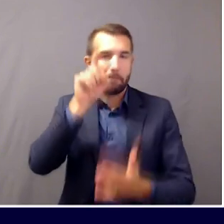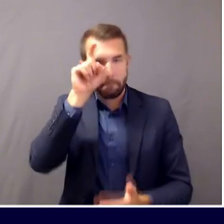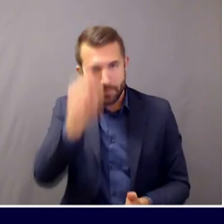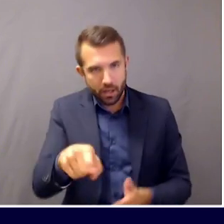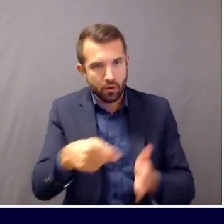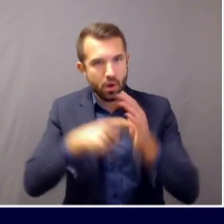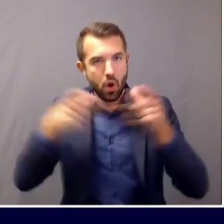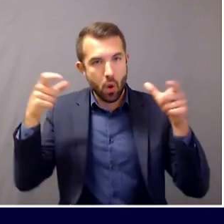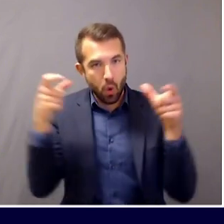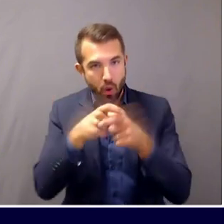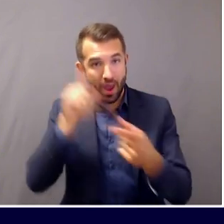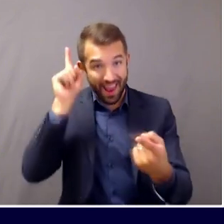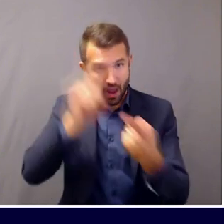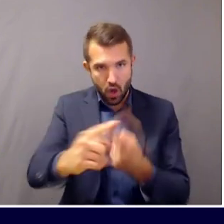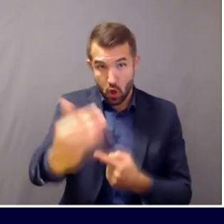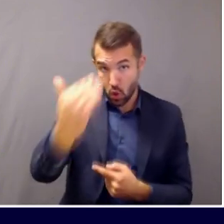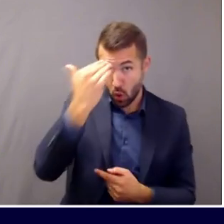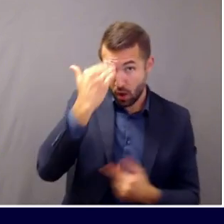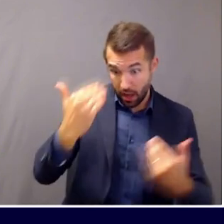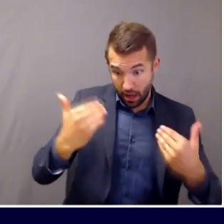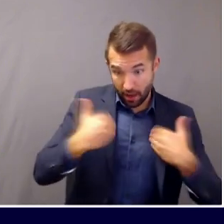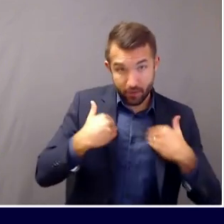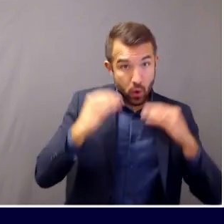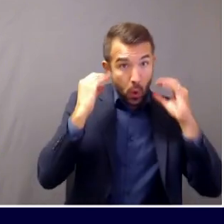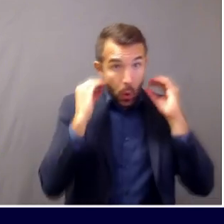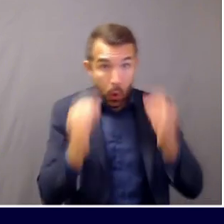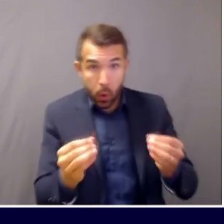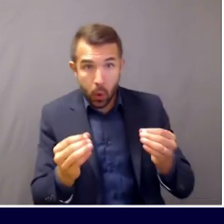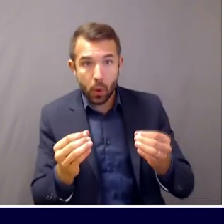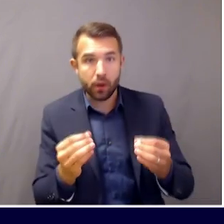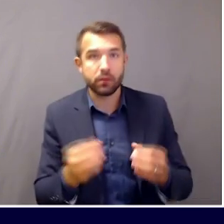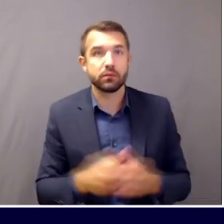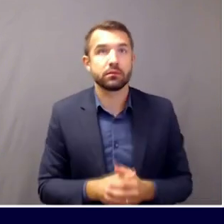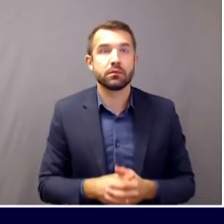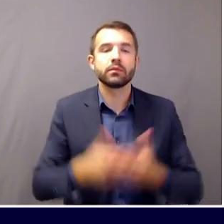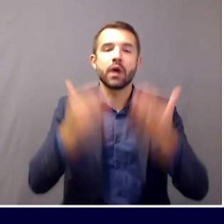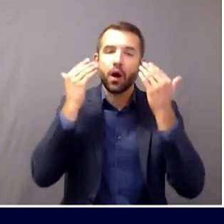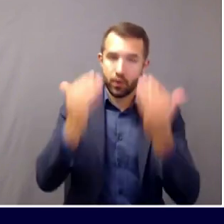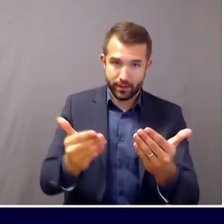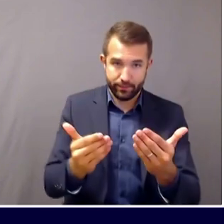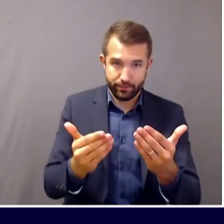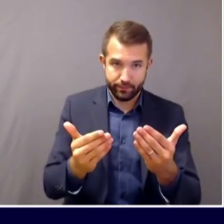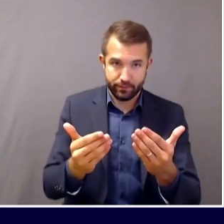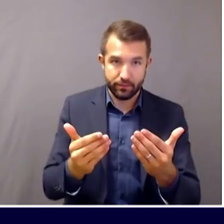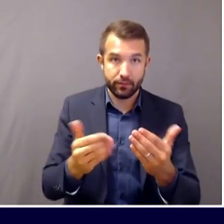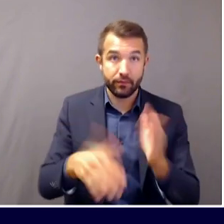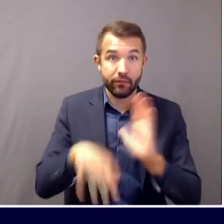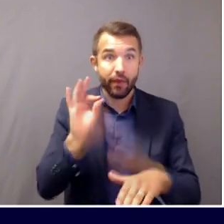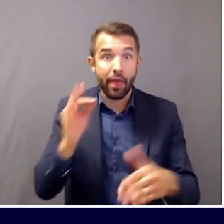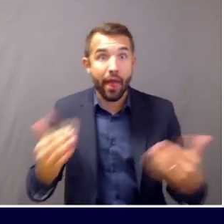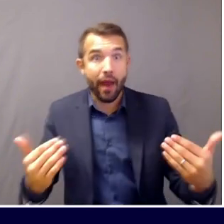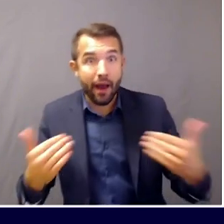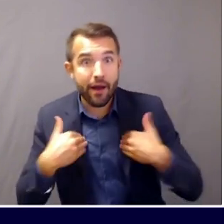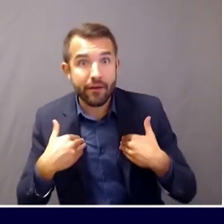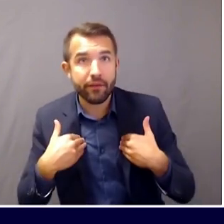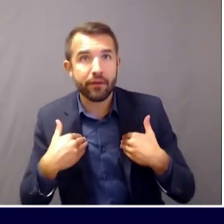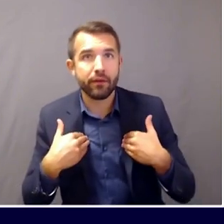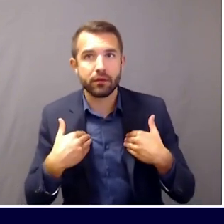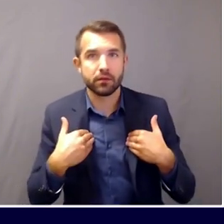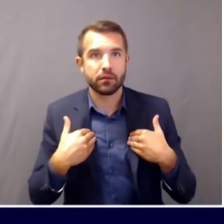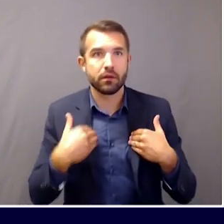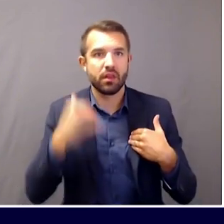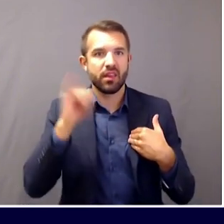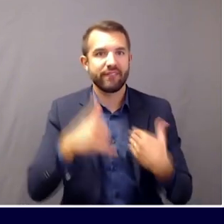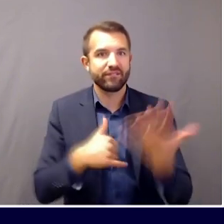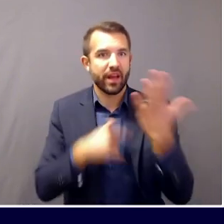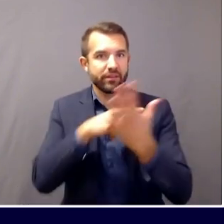comes back as negative. If they have a positive, which as we understand has happened in about five instances on MDI,